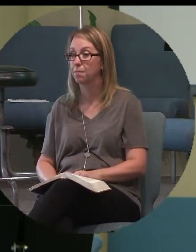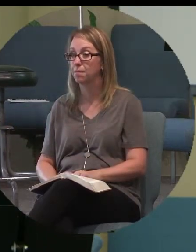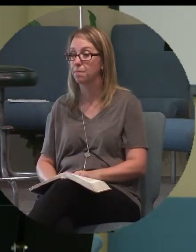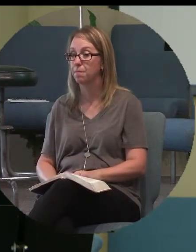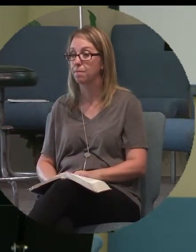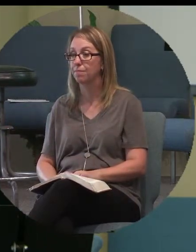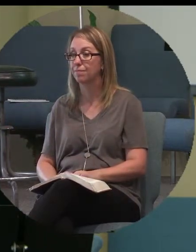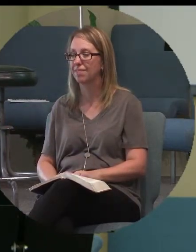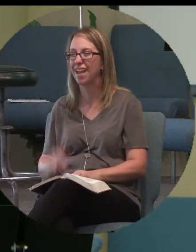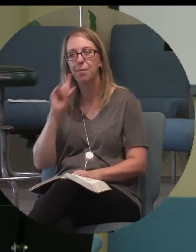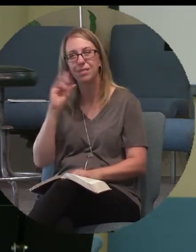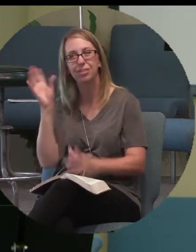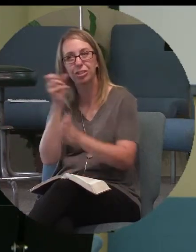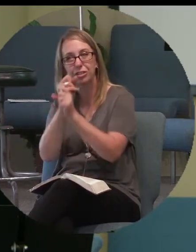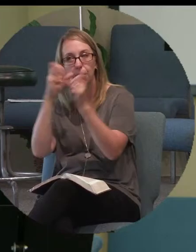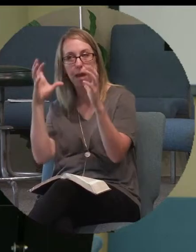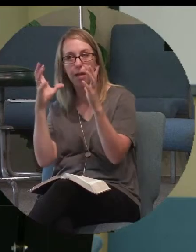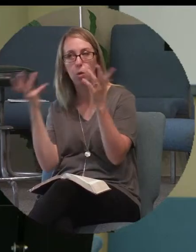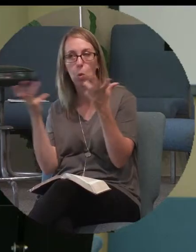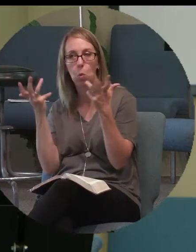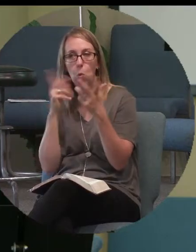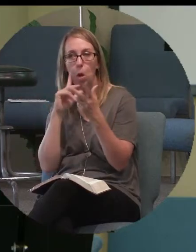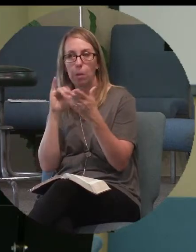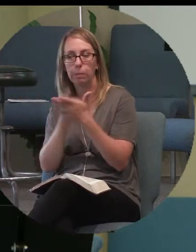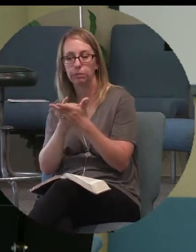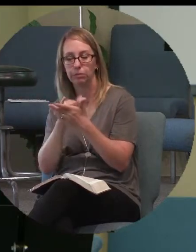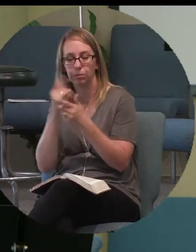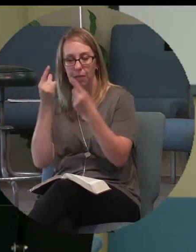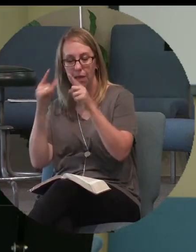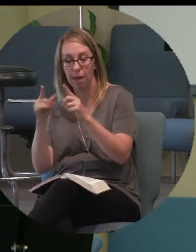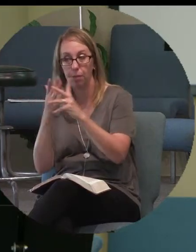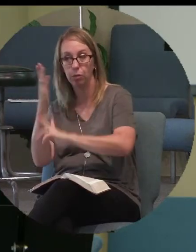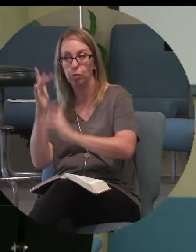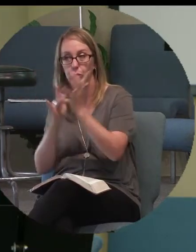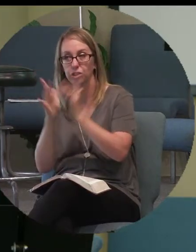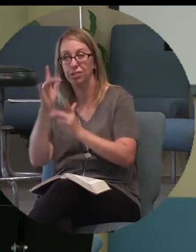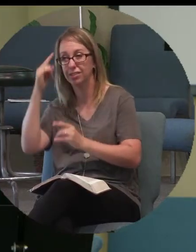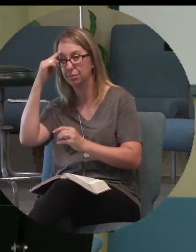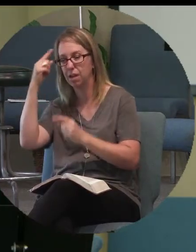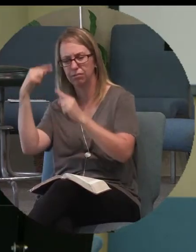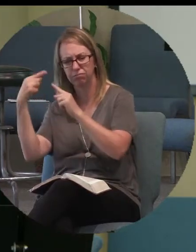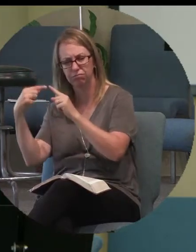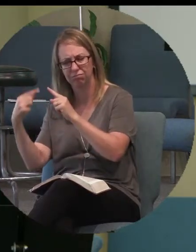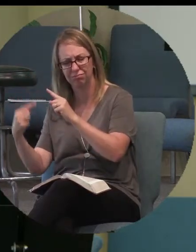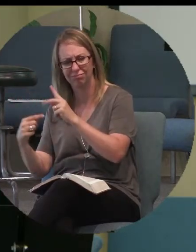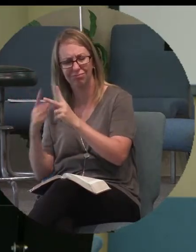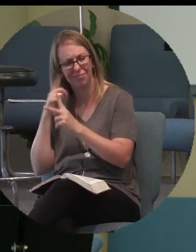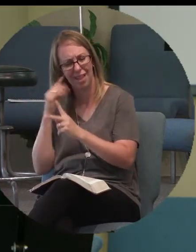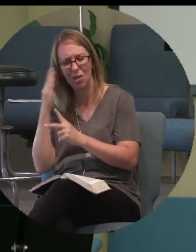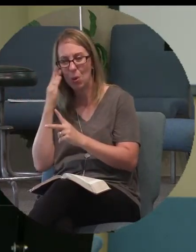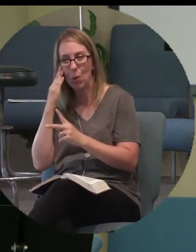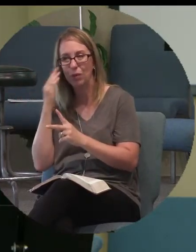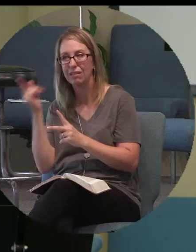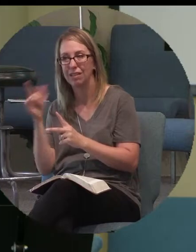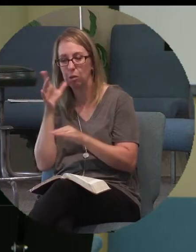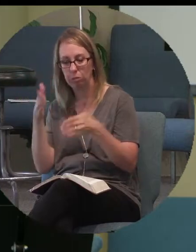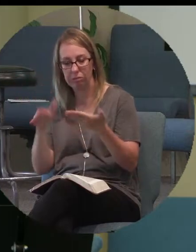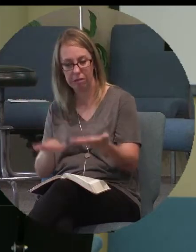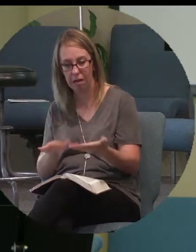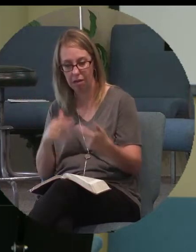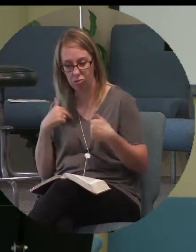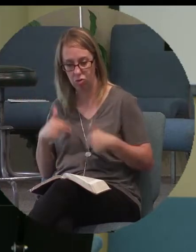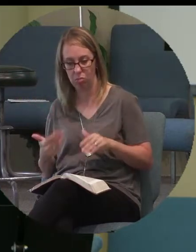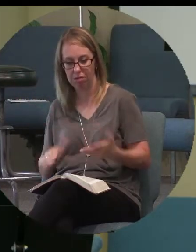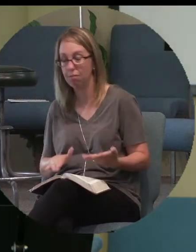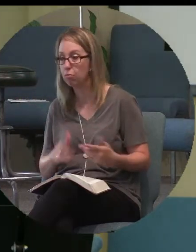And just imagine what must have been going through Jesus' mind. Knowing that he was going to die a human death,